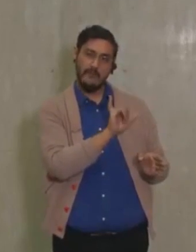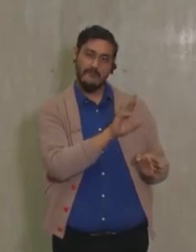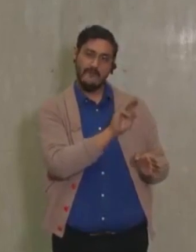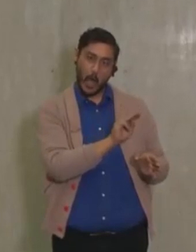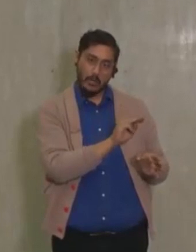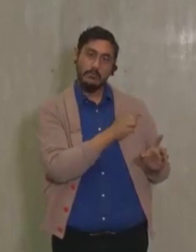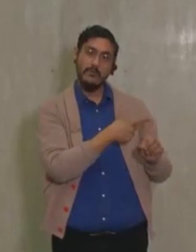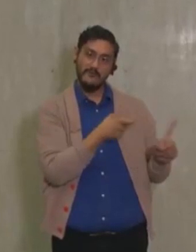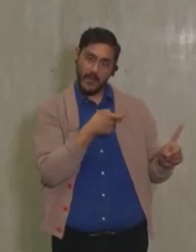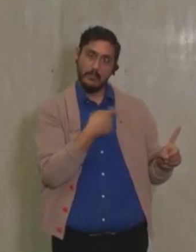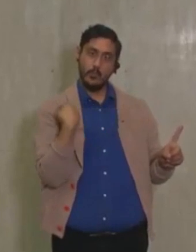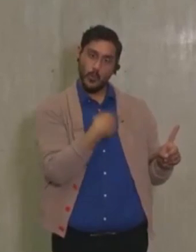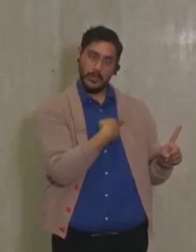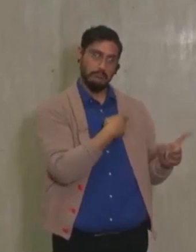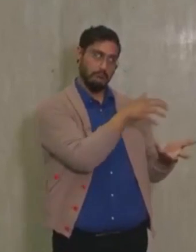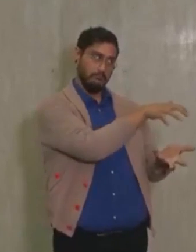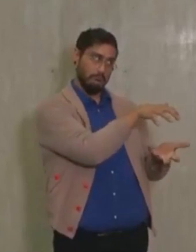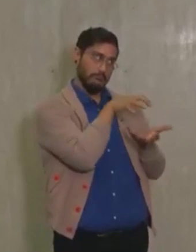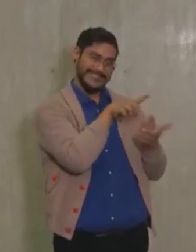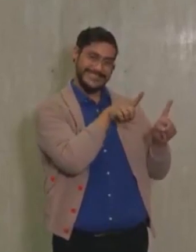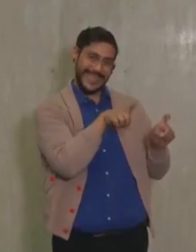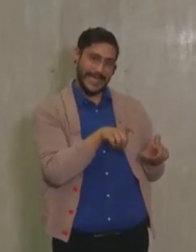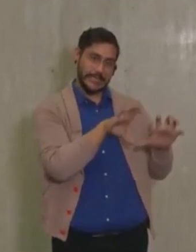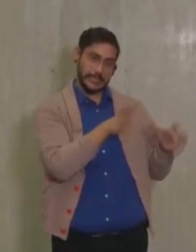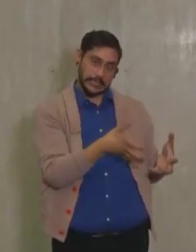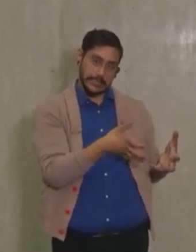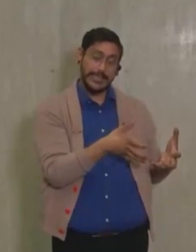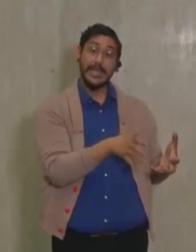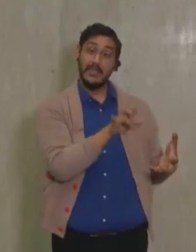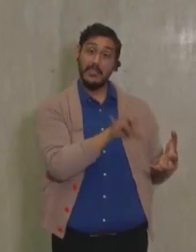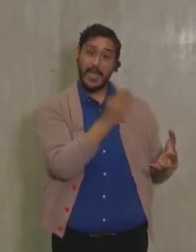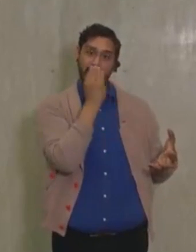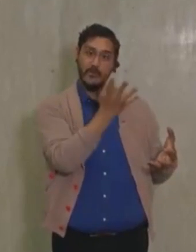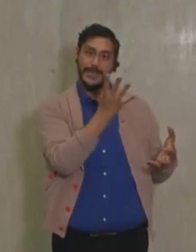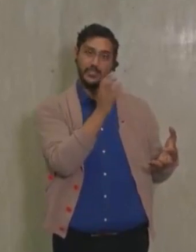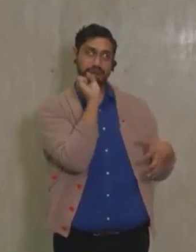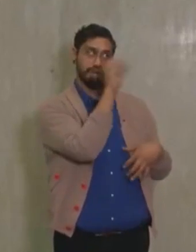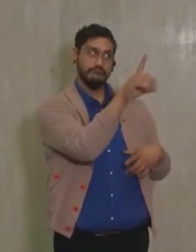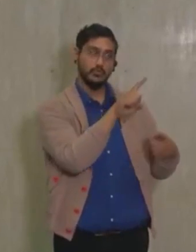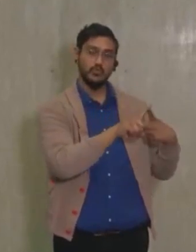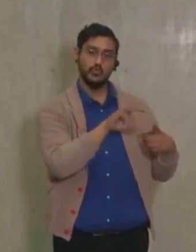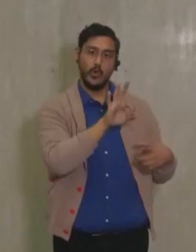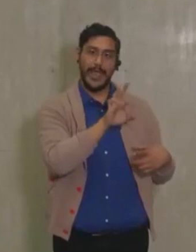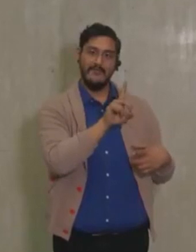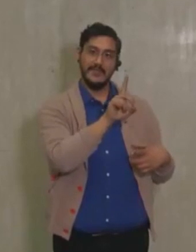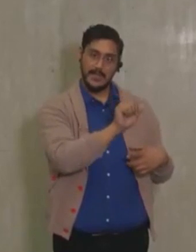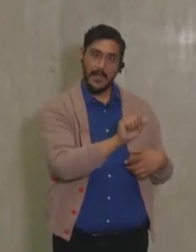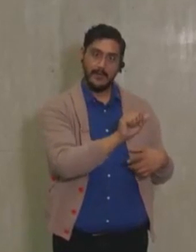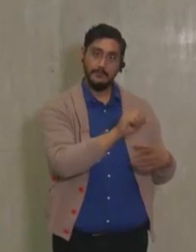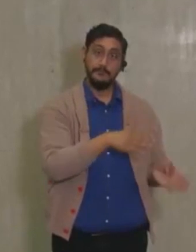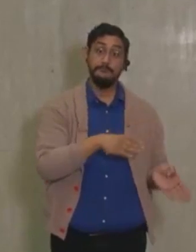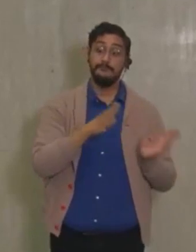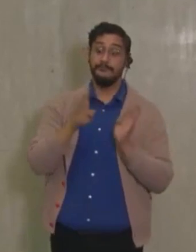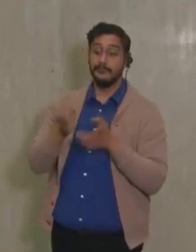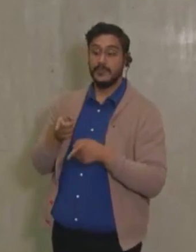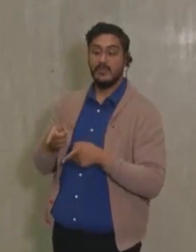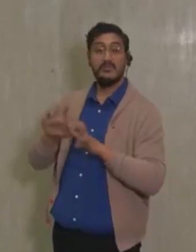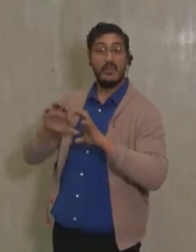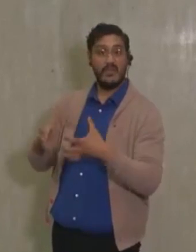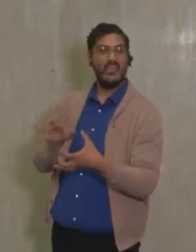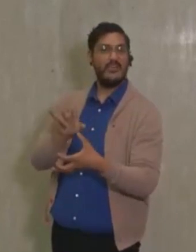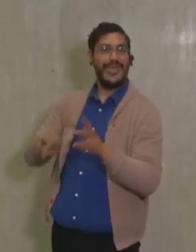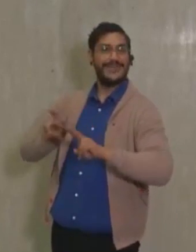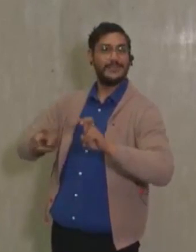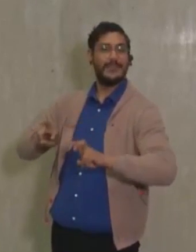got the test kits. And this is the data they reported to the FDA. And the other comes from an assessment